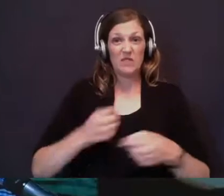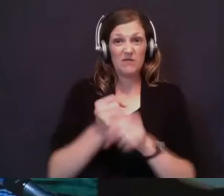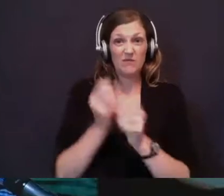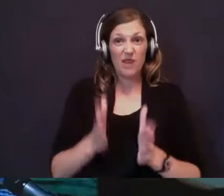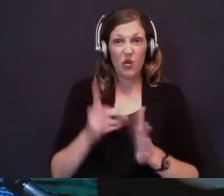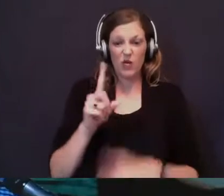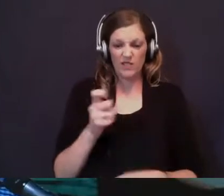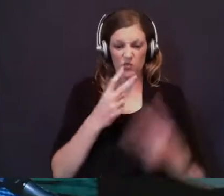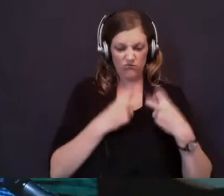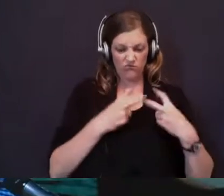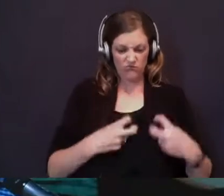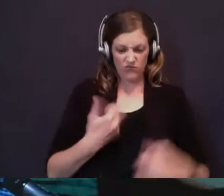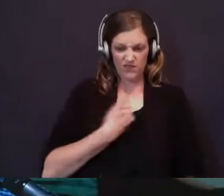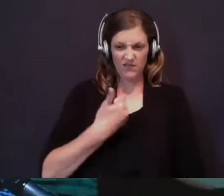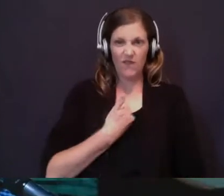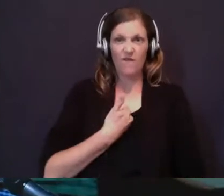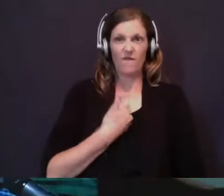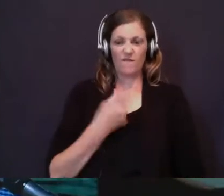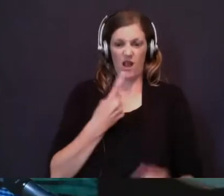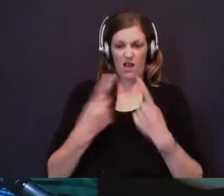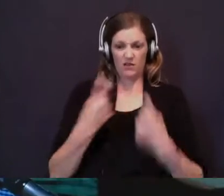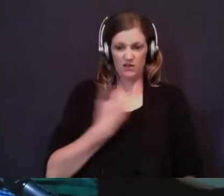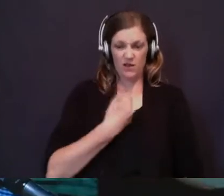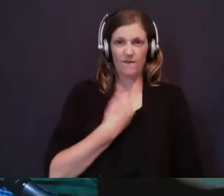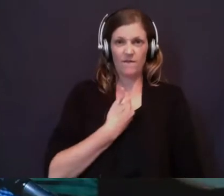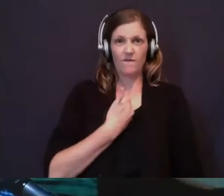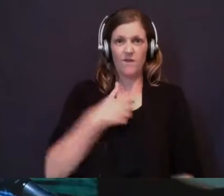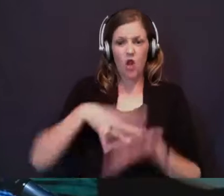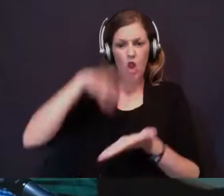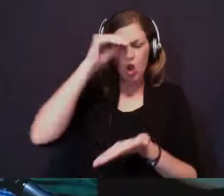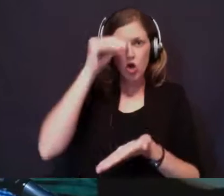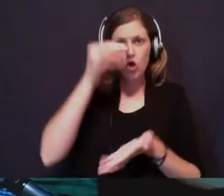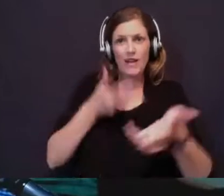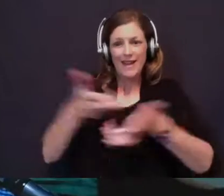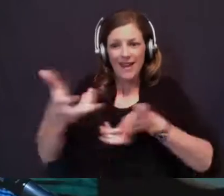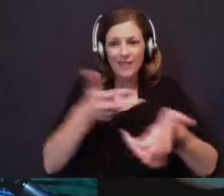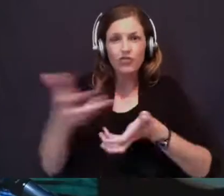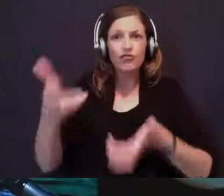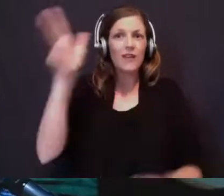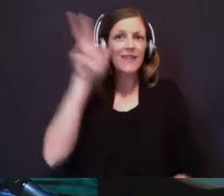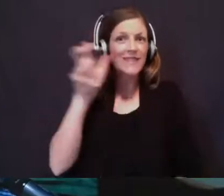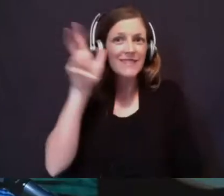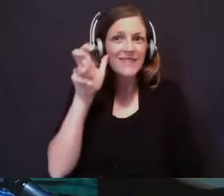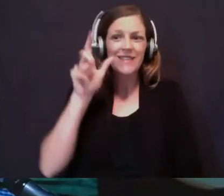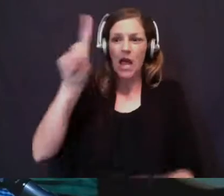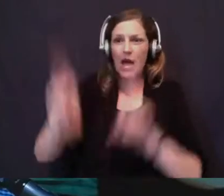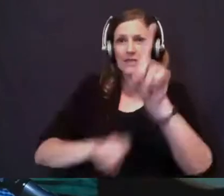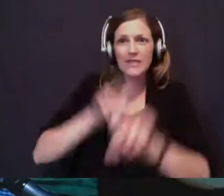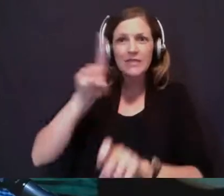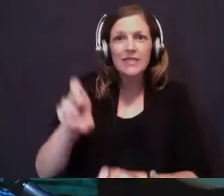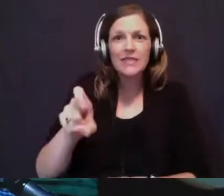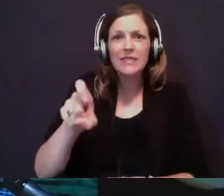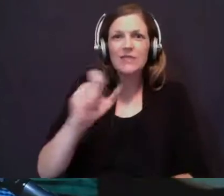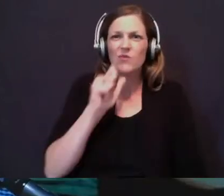ask questions. We need to do some hard checks of ourselves. Learn. Engage. Listen. Ask questions. Don't